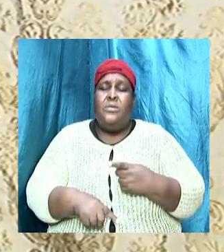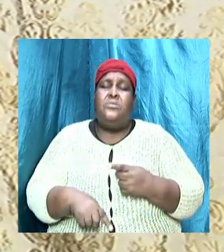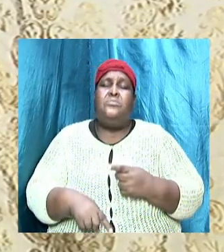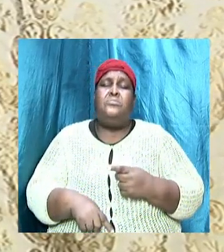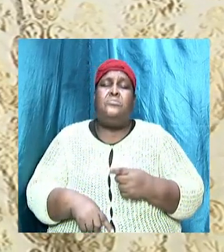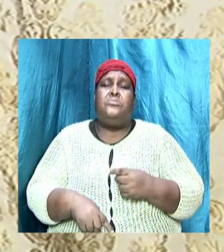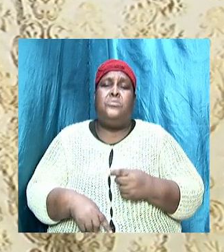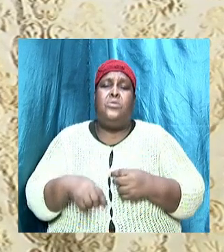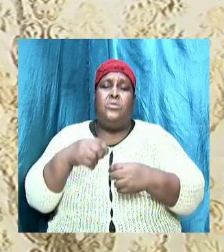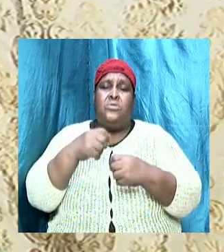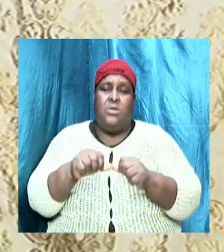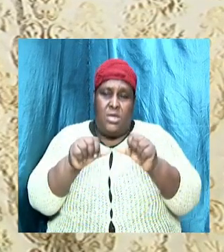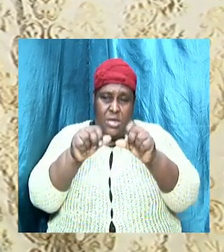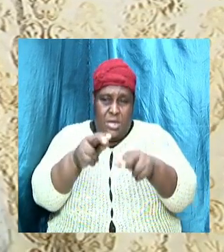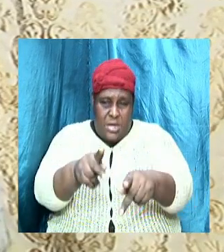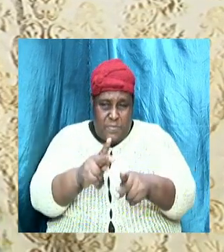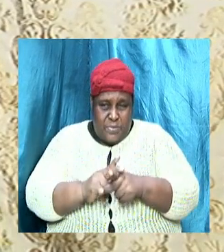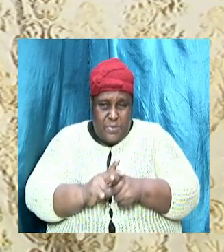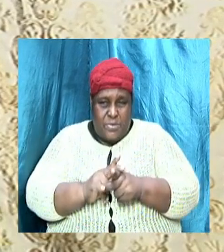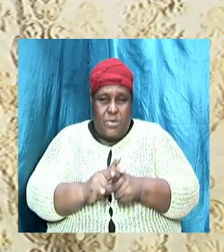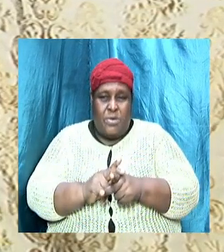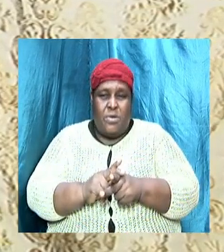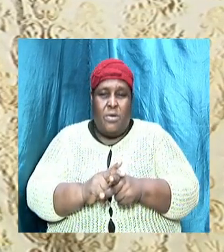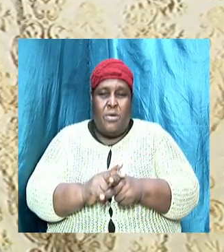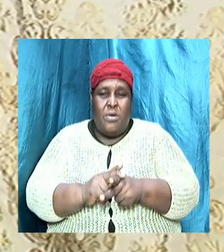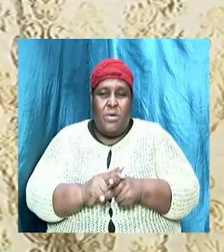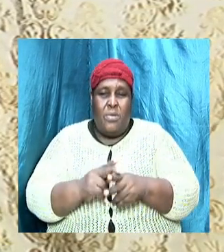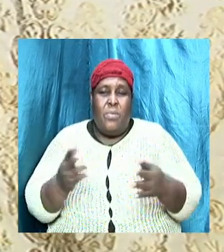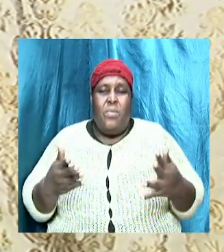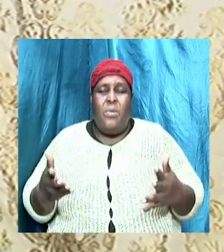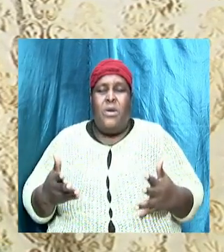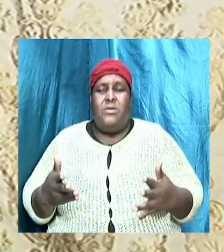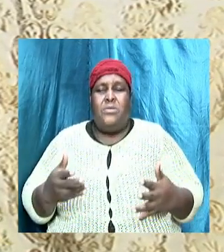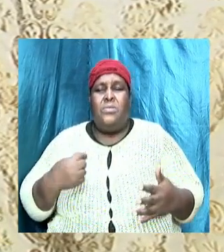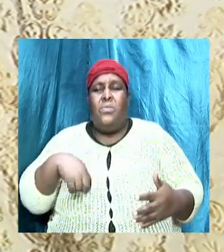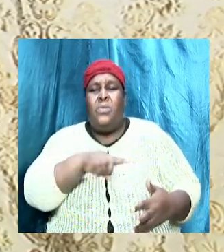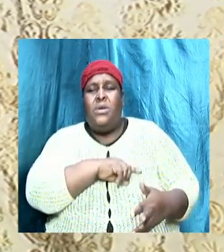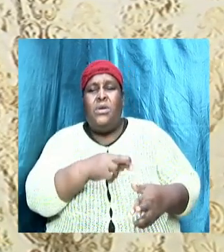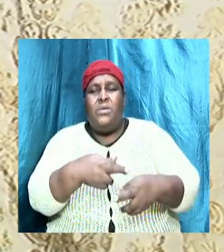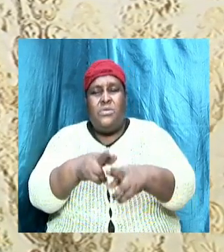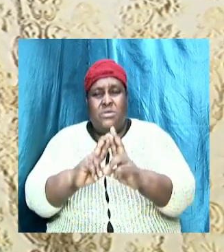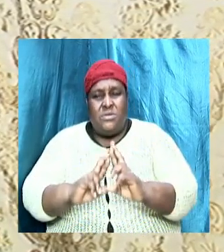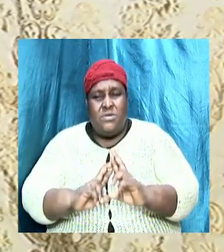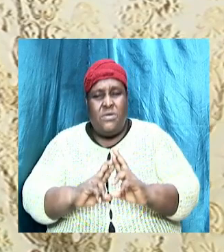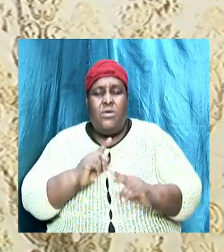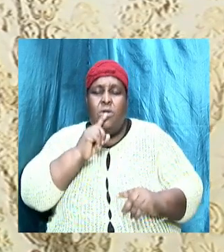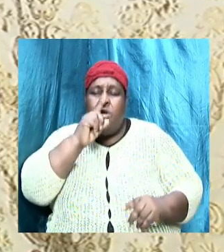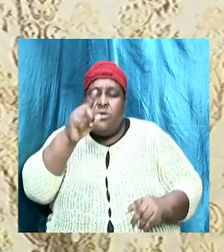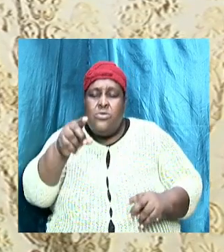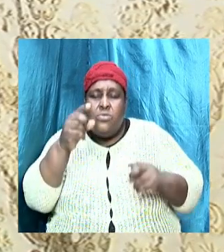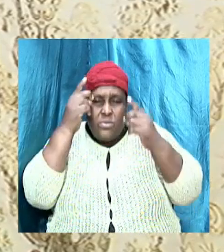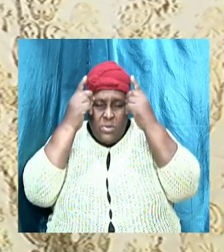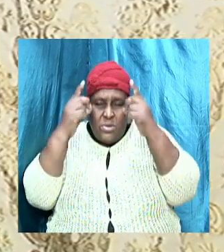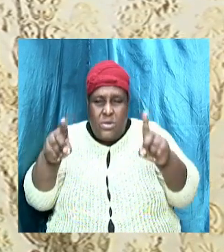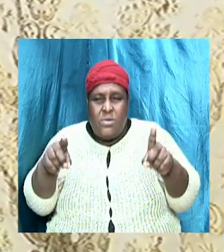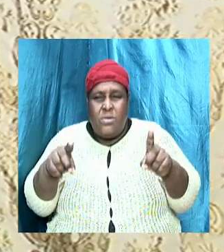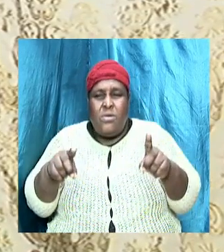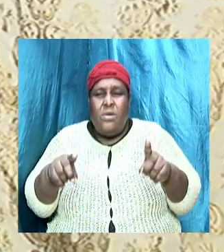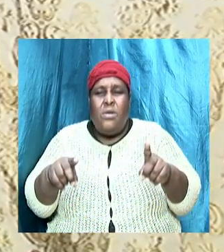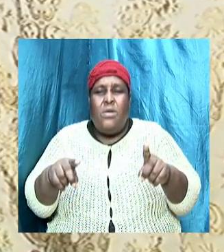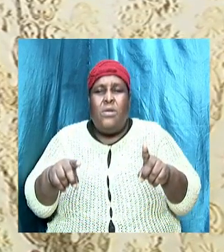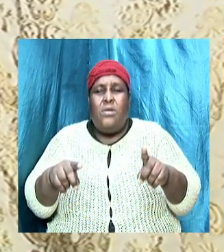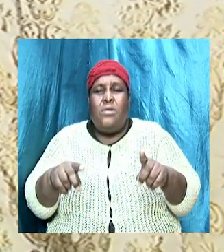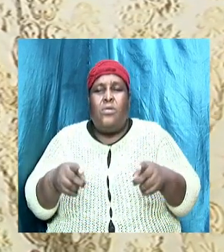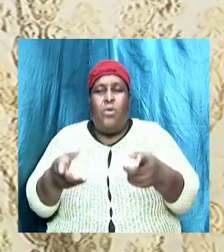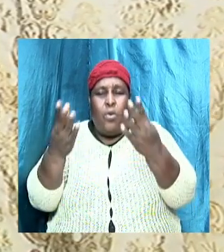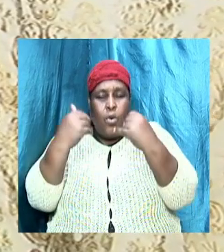to maintain what was handed down to us. So true doctrine then originates with God. And then